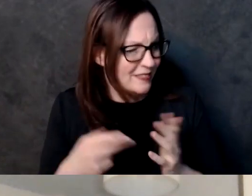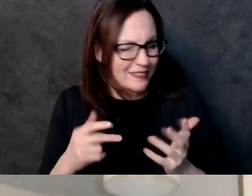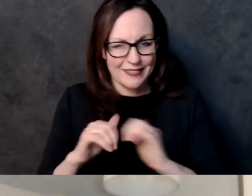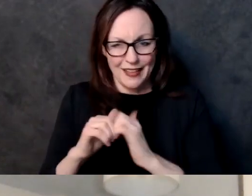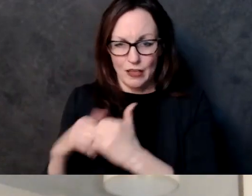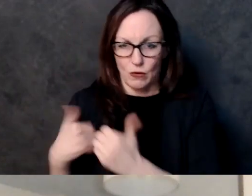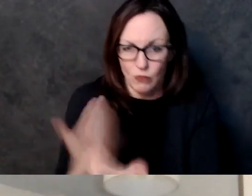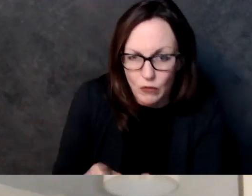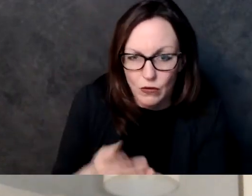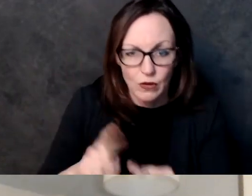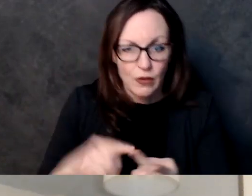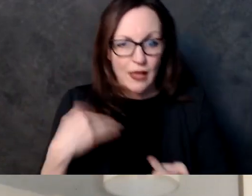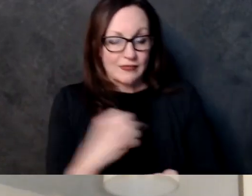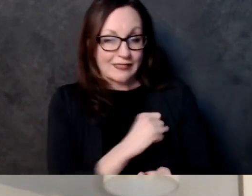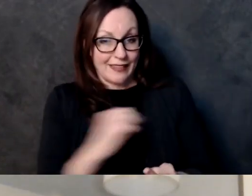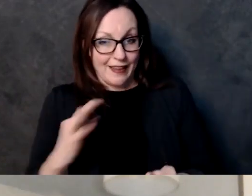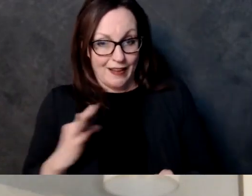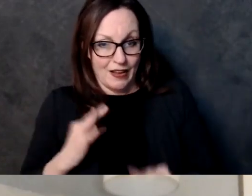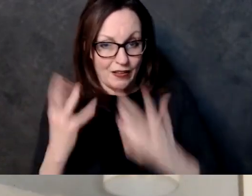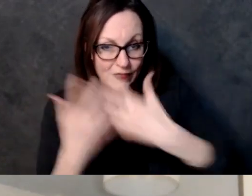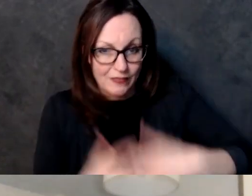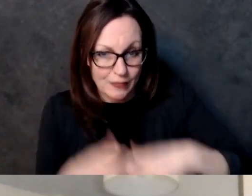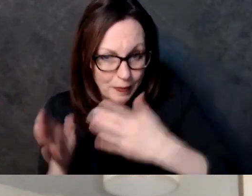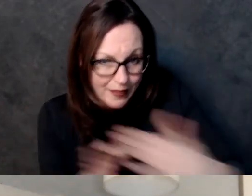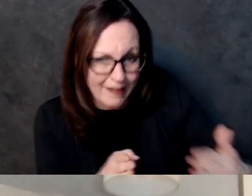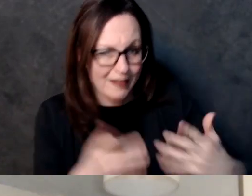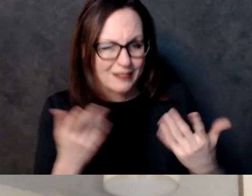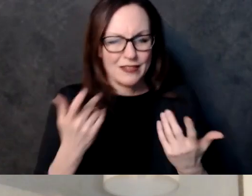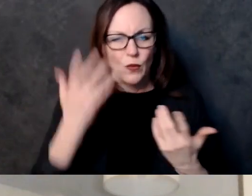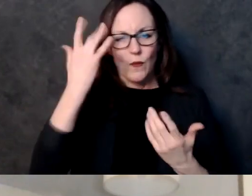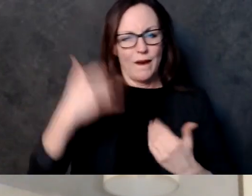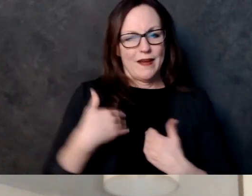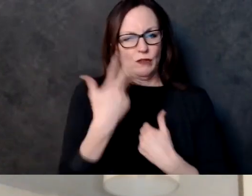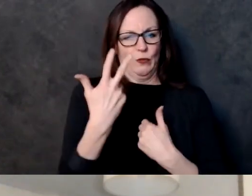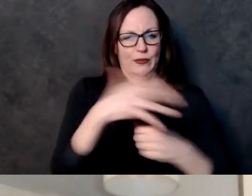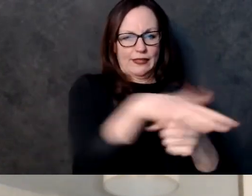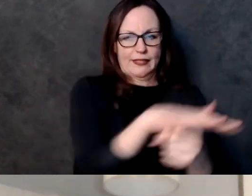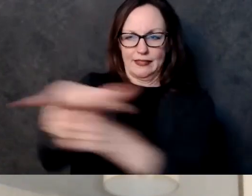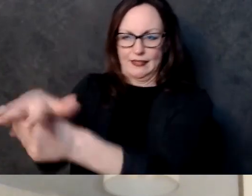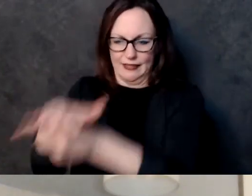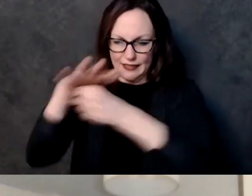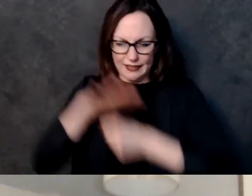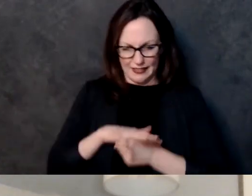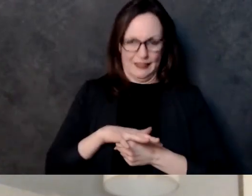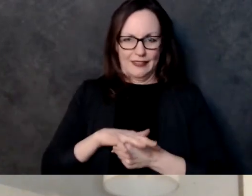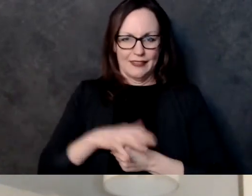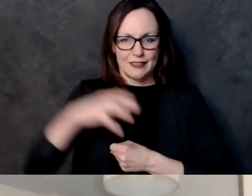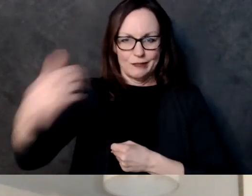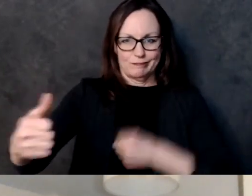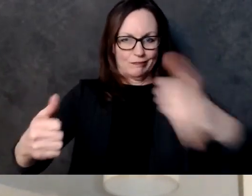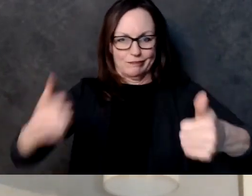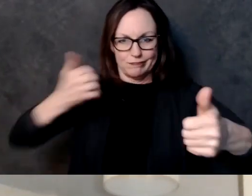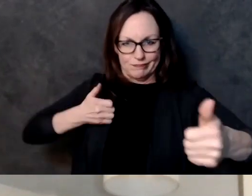there are also sites funded by local governments and some that are entirely privately funded uh for a list you can